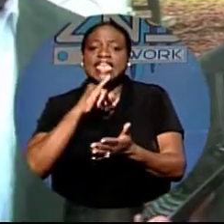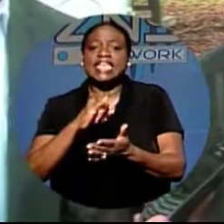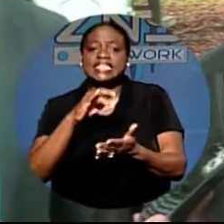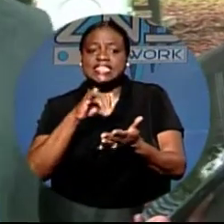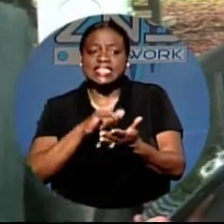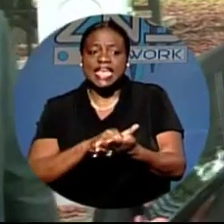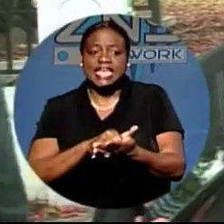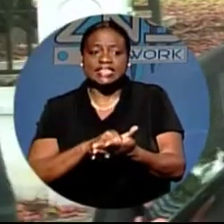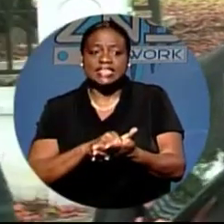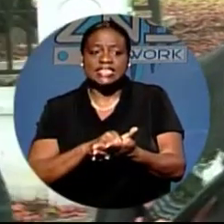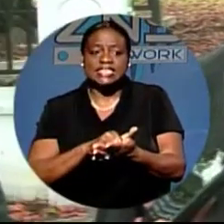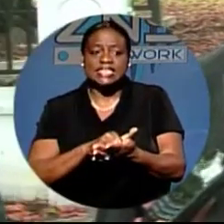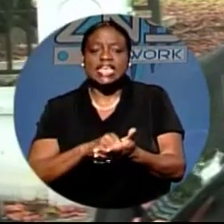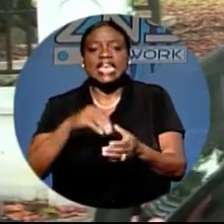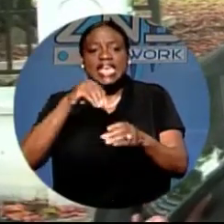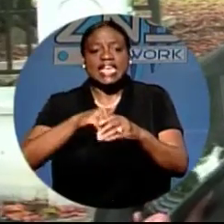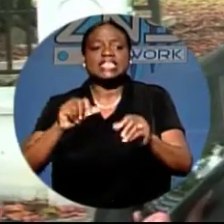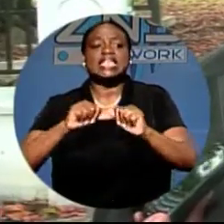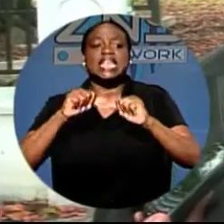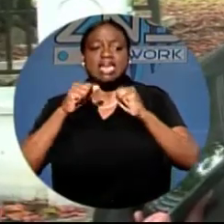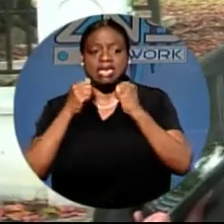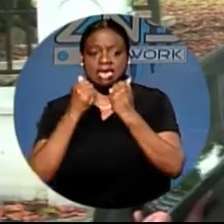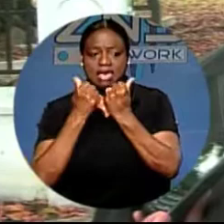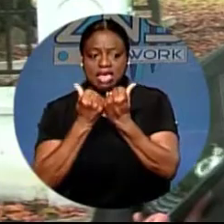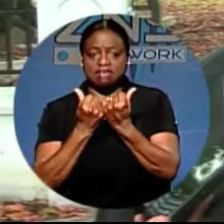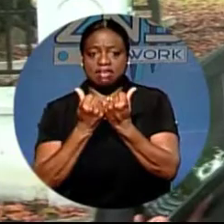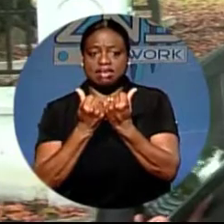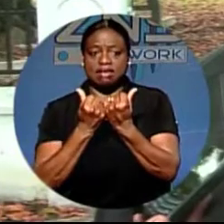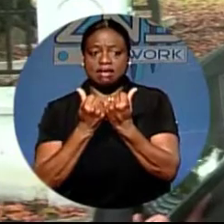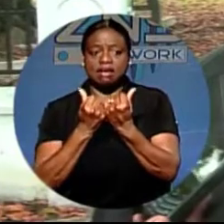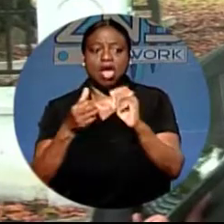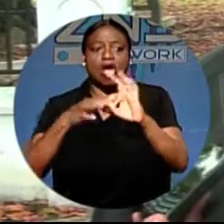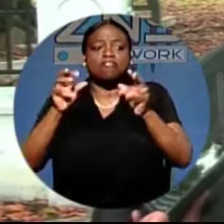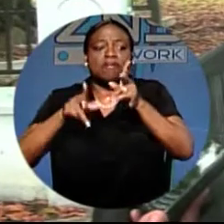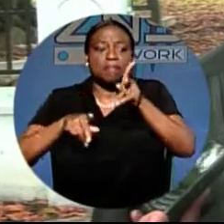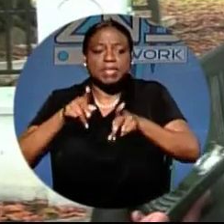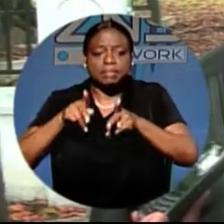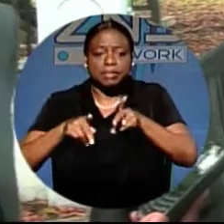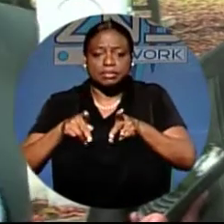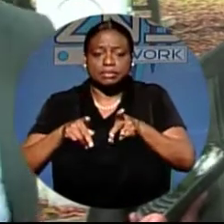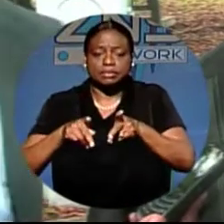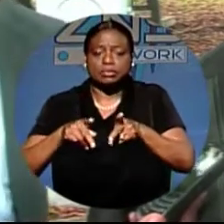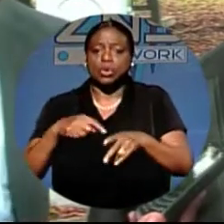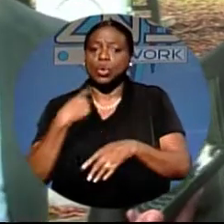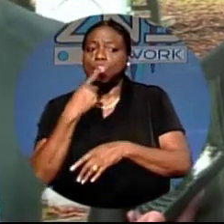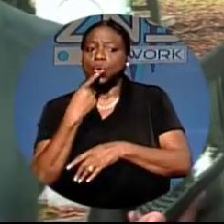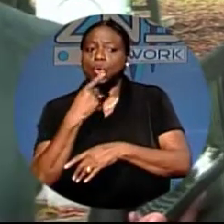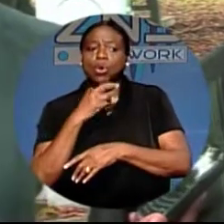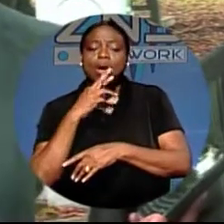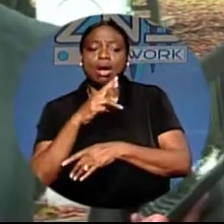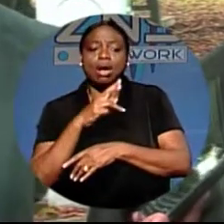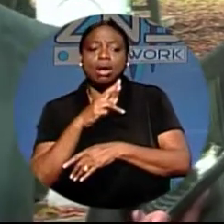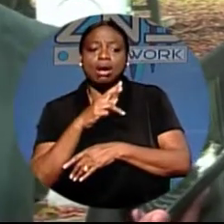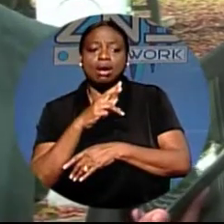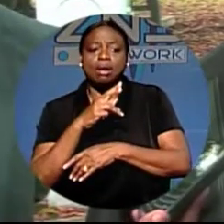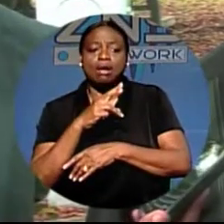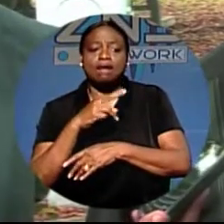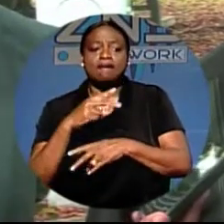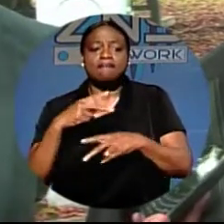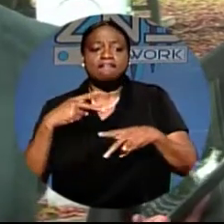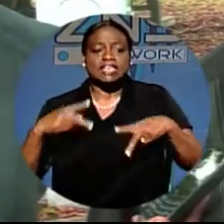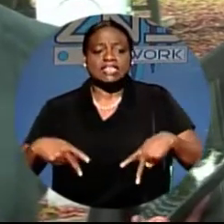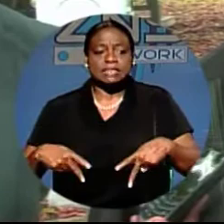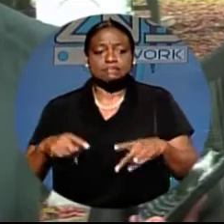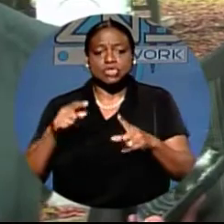seemed to be a constituent or constituency of people who are falling victim to these